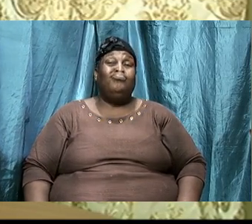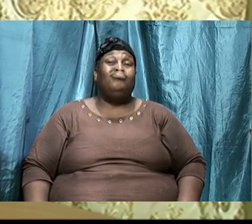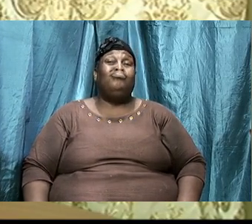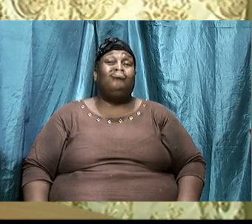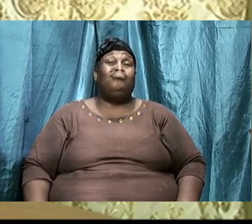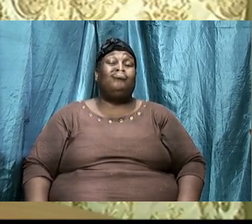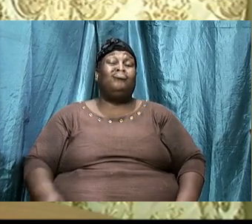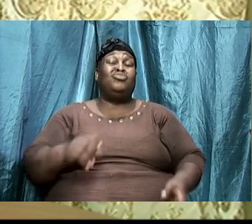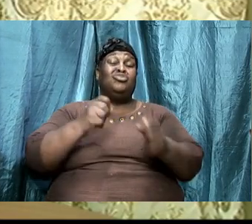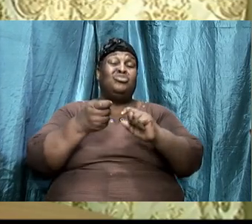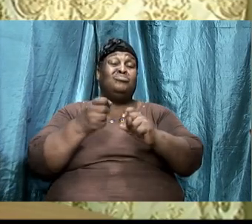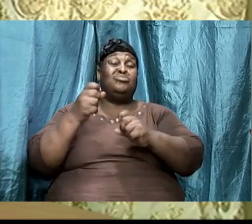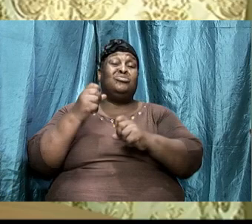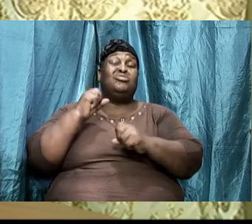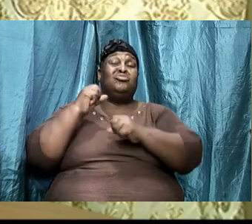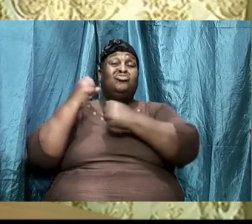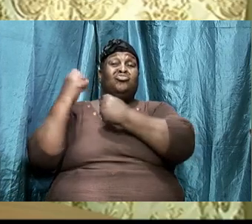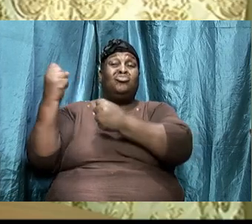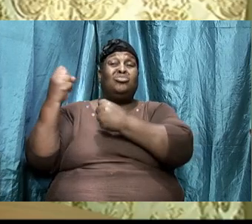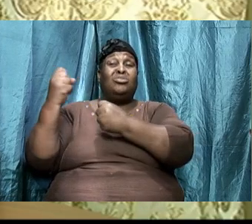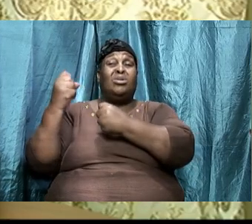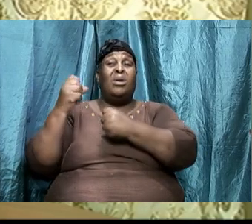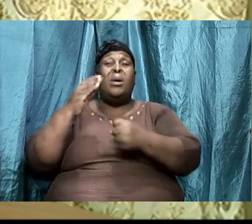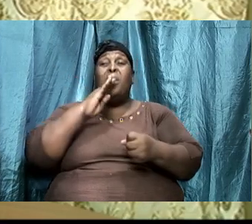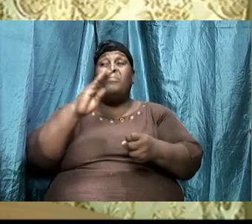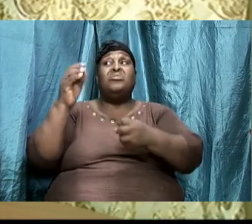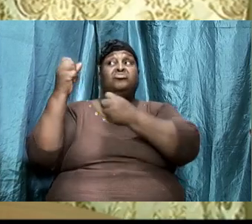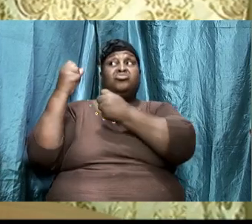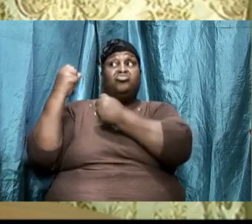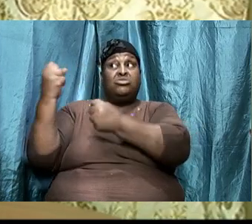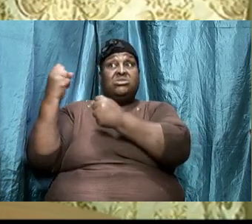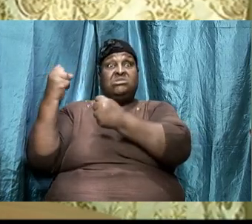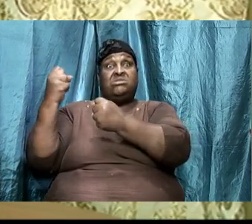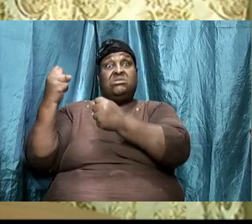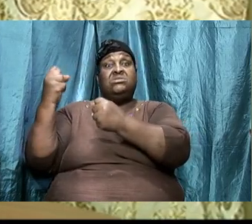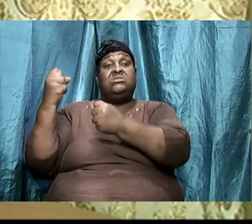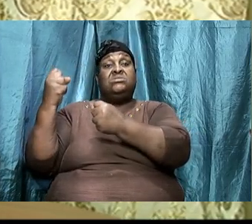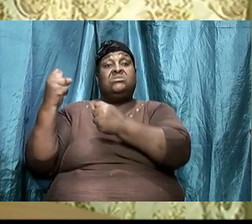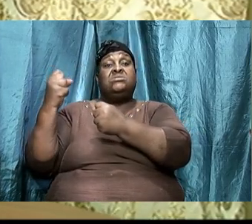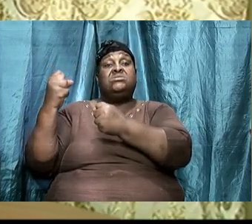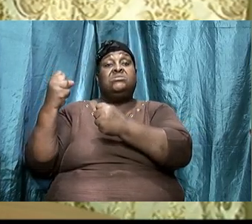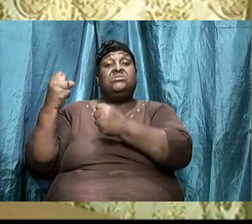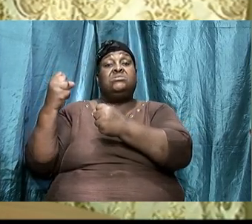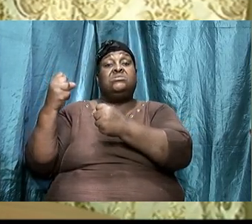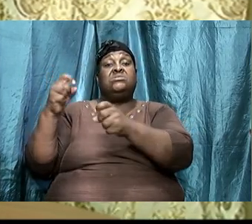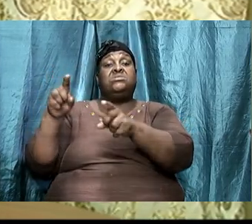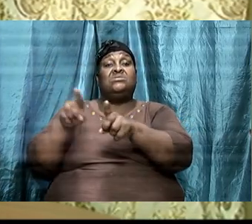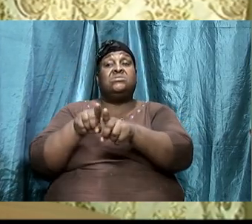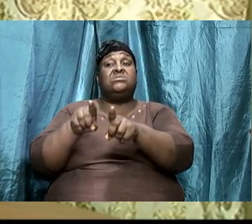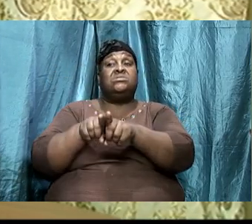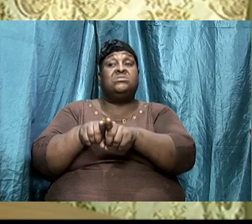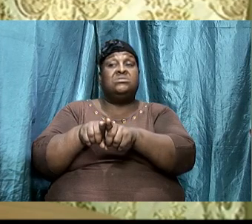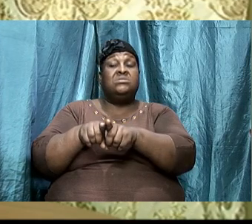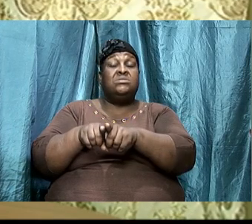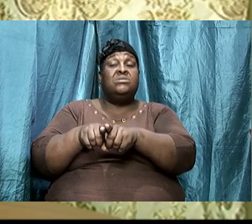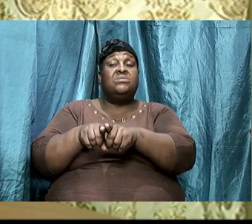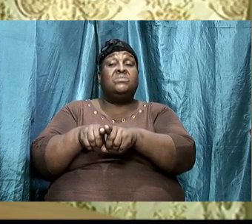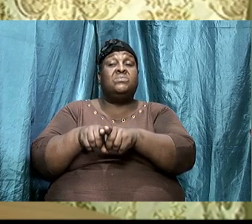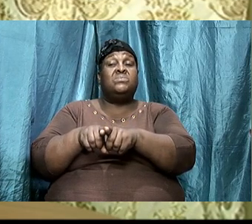word translated here be strong actually means to be strengthened as render as render in the last